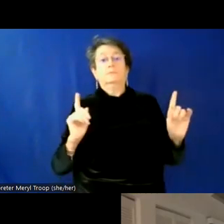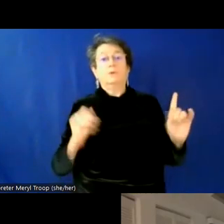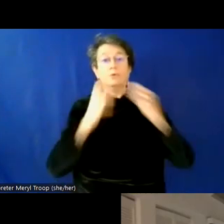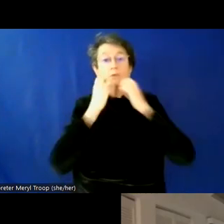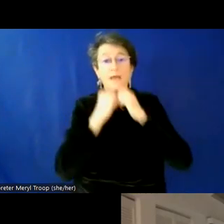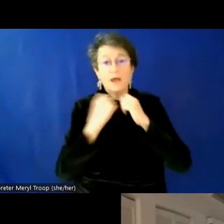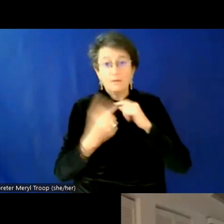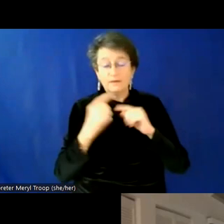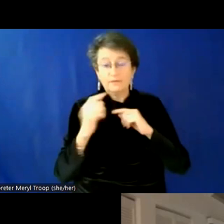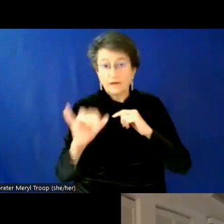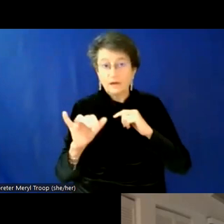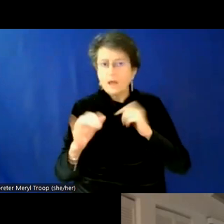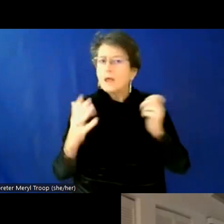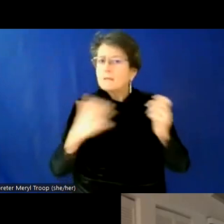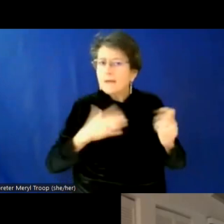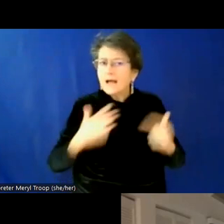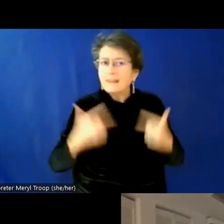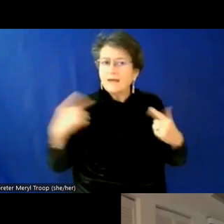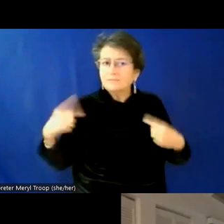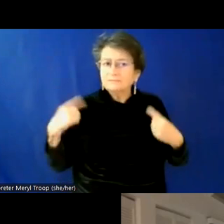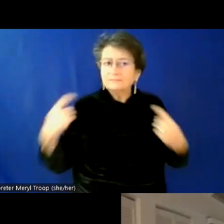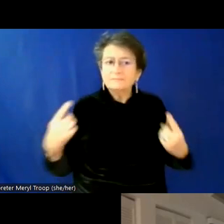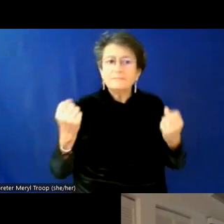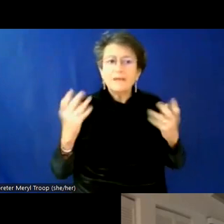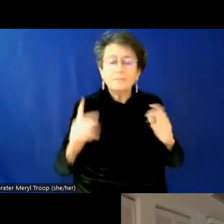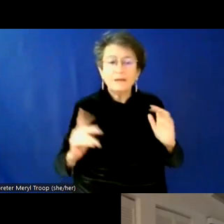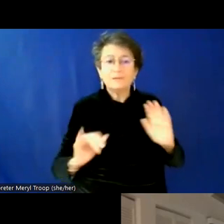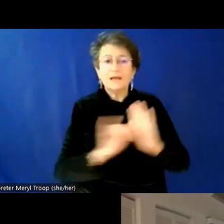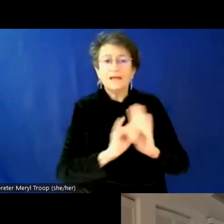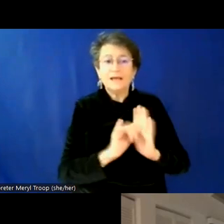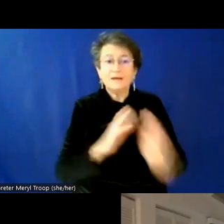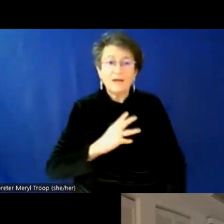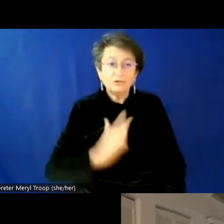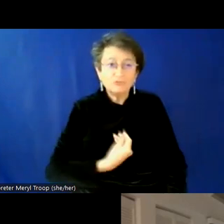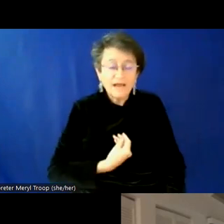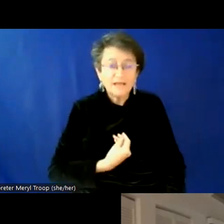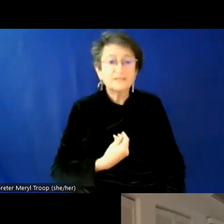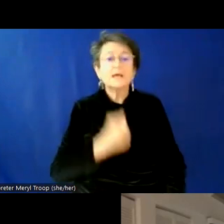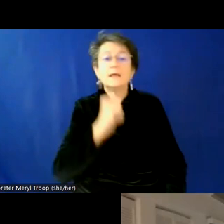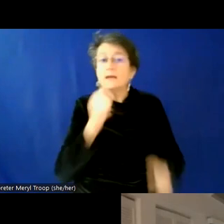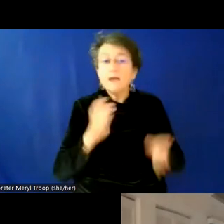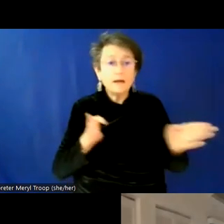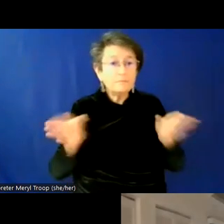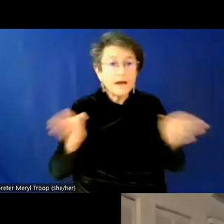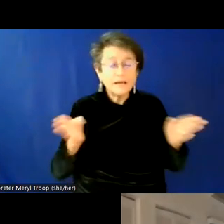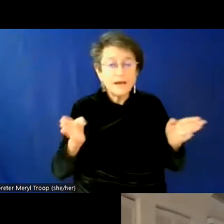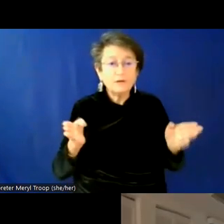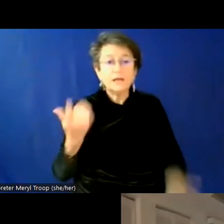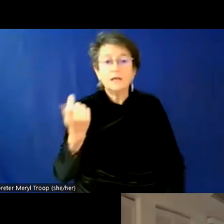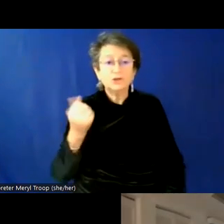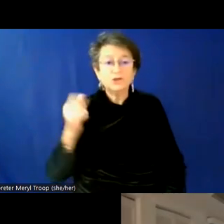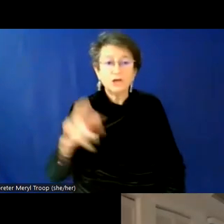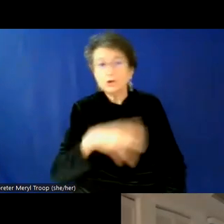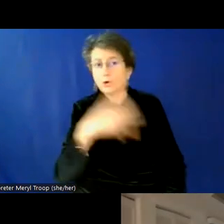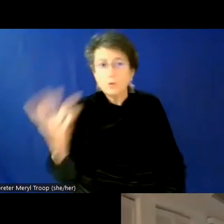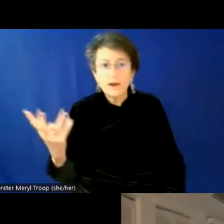lots of folks in my life who identify as trans and non-binary, genderqueer, lots of other terms we've used over time. And